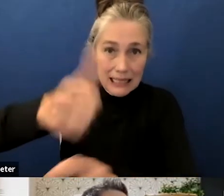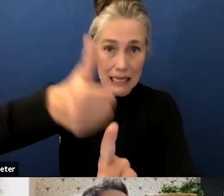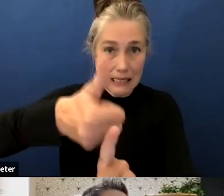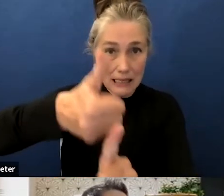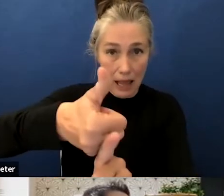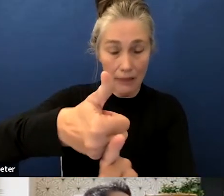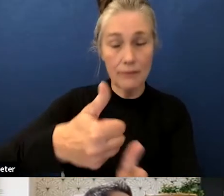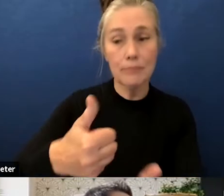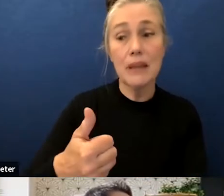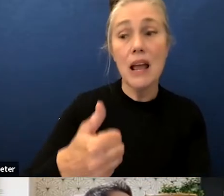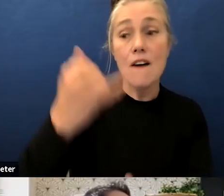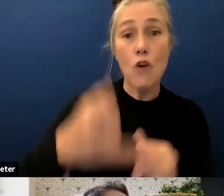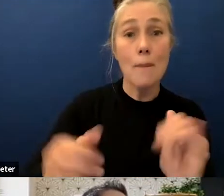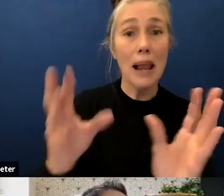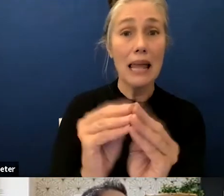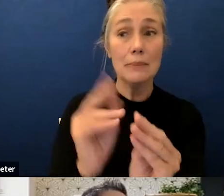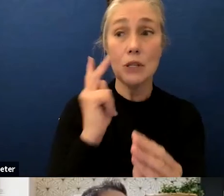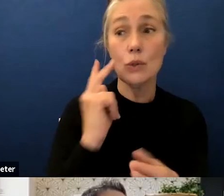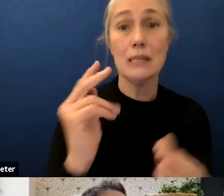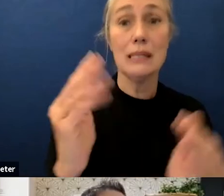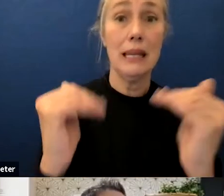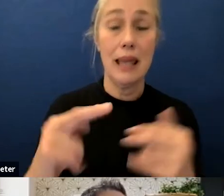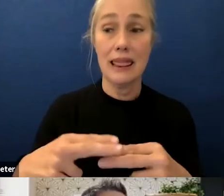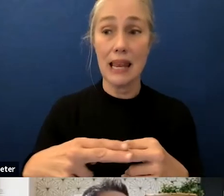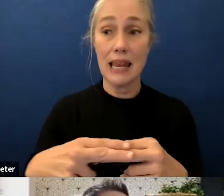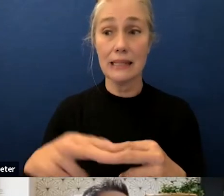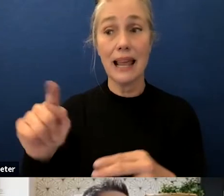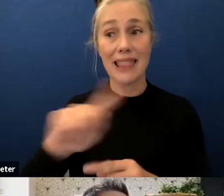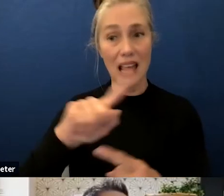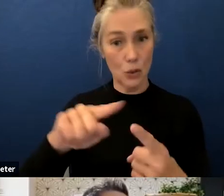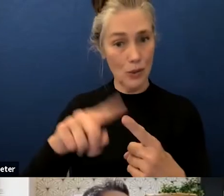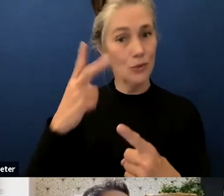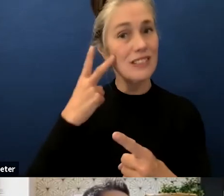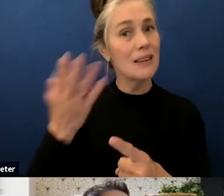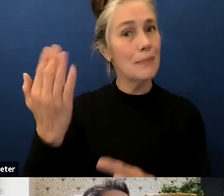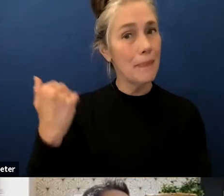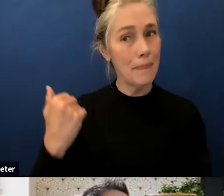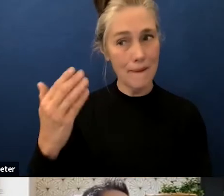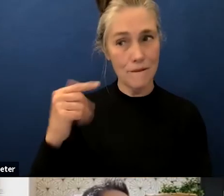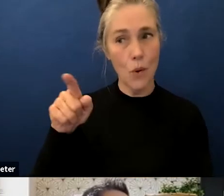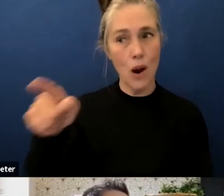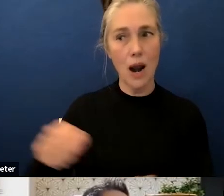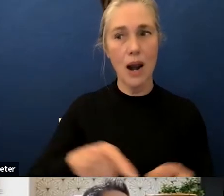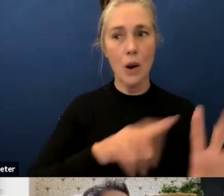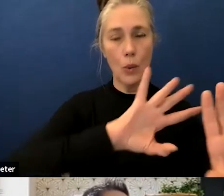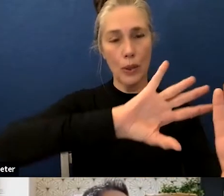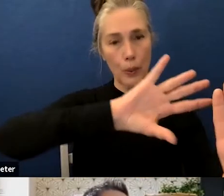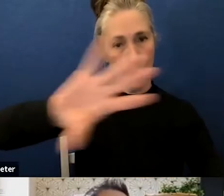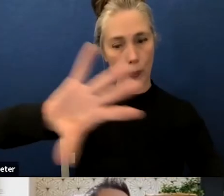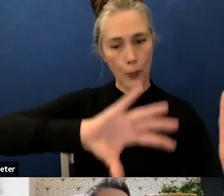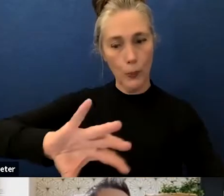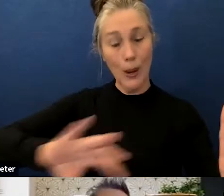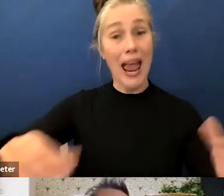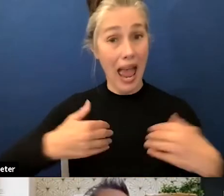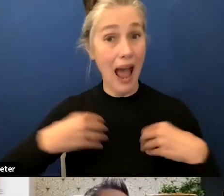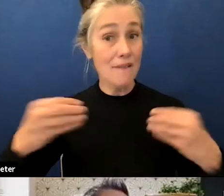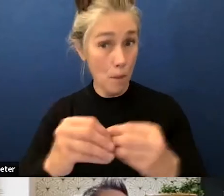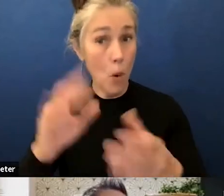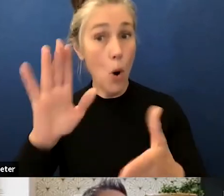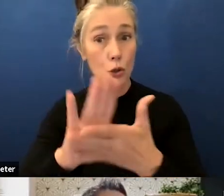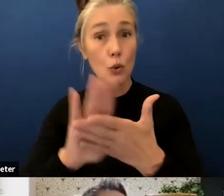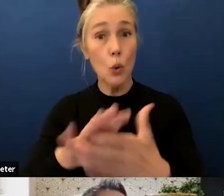here if you go to the next slide was one you guys have seen before it was uh had more school sites represented